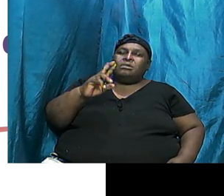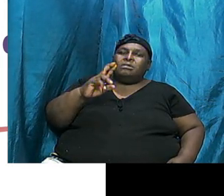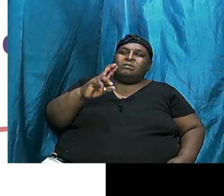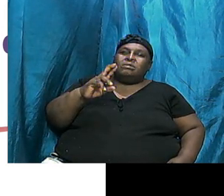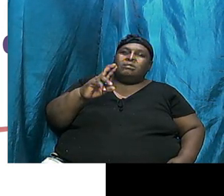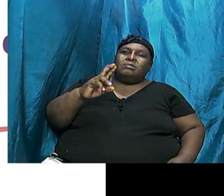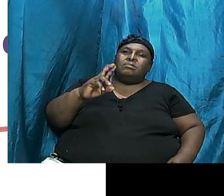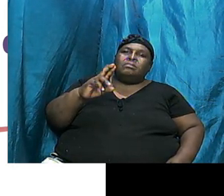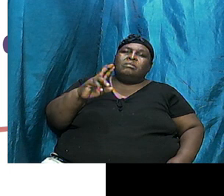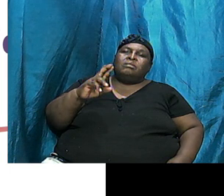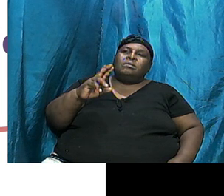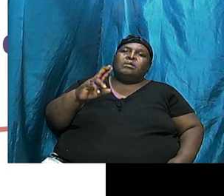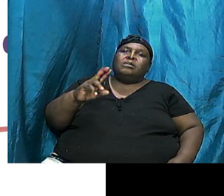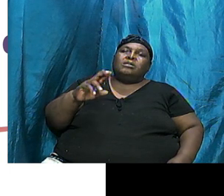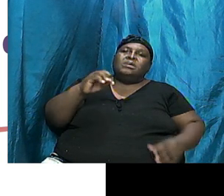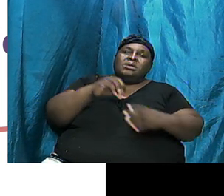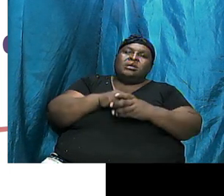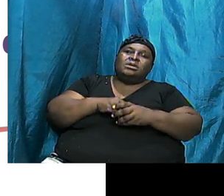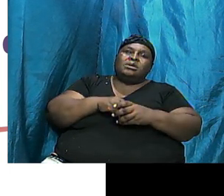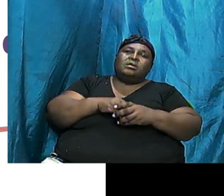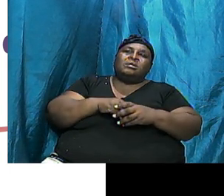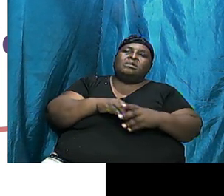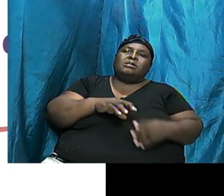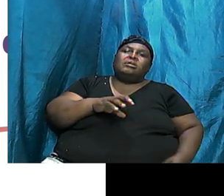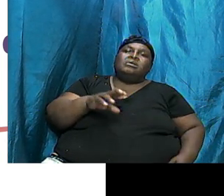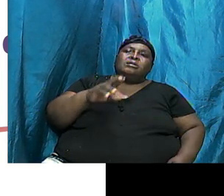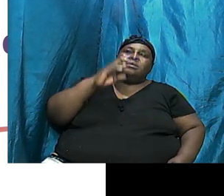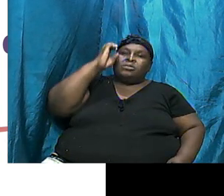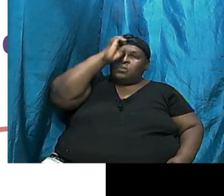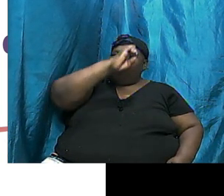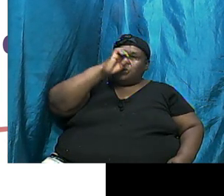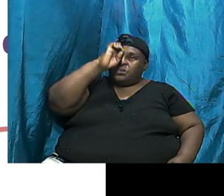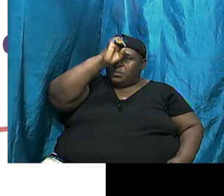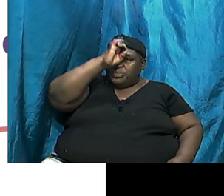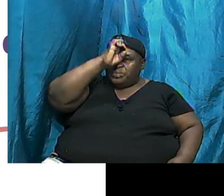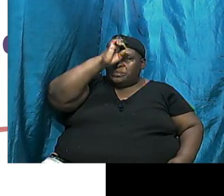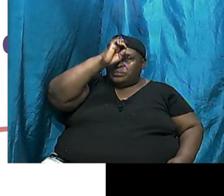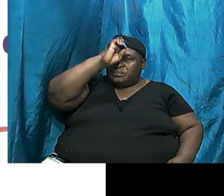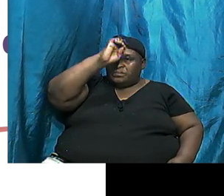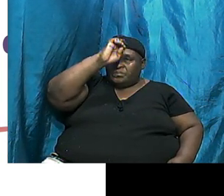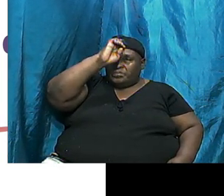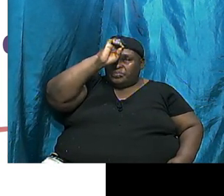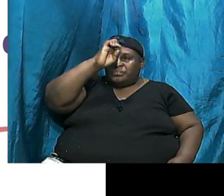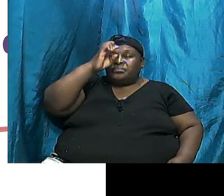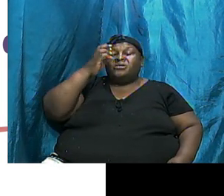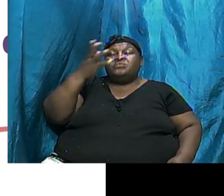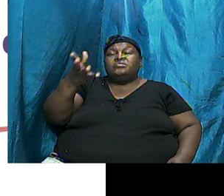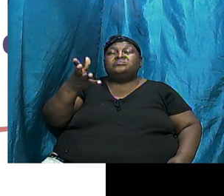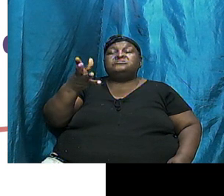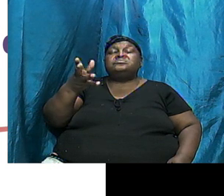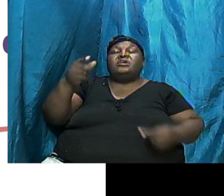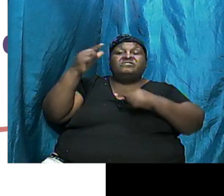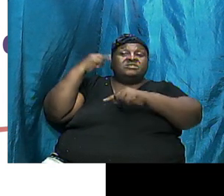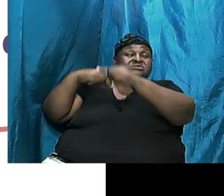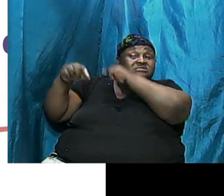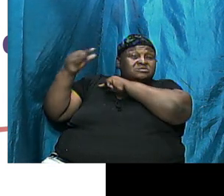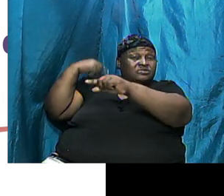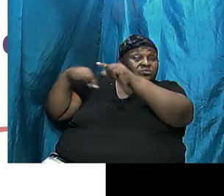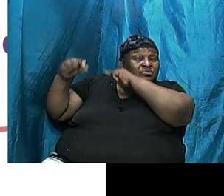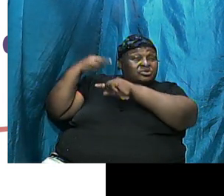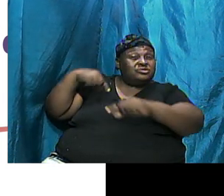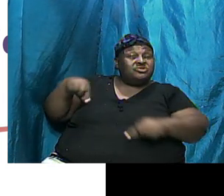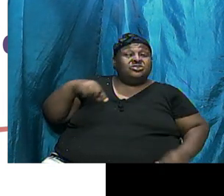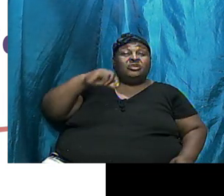Other People In Continental Europe So Those Are The Descendants Of Japheth So That We Are Seeing